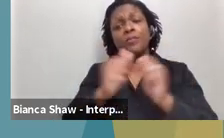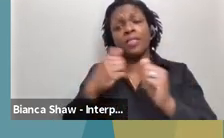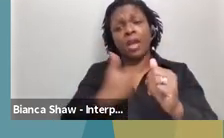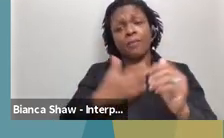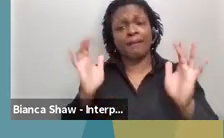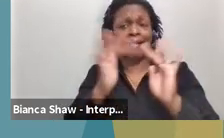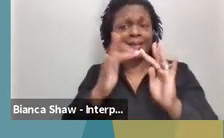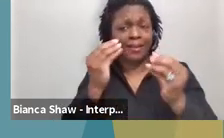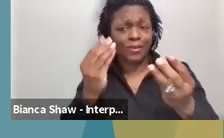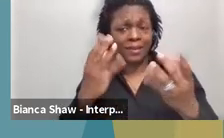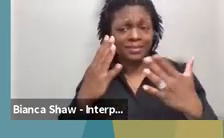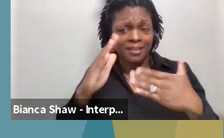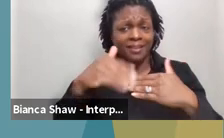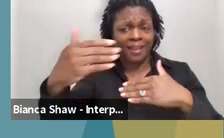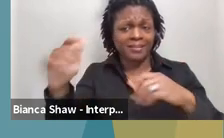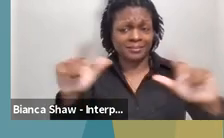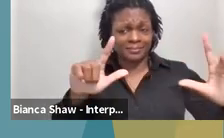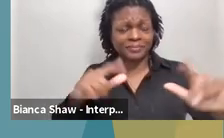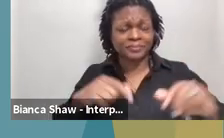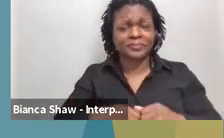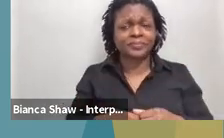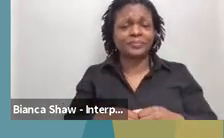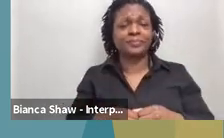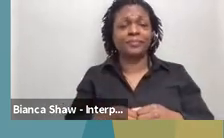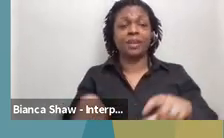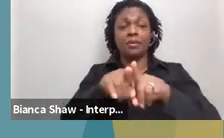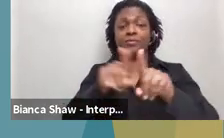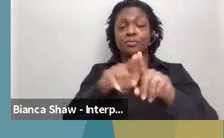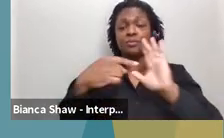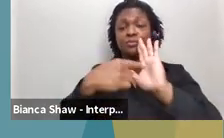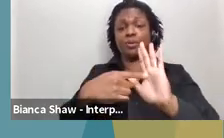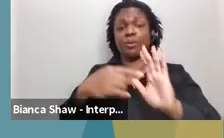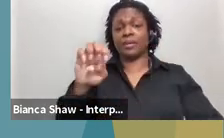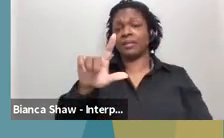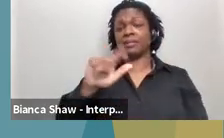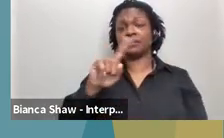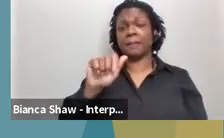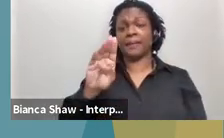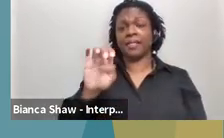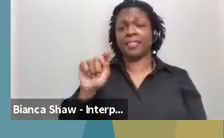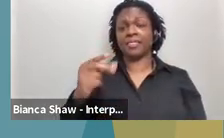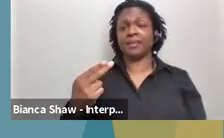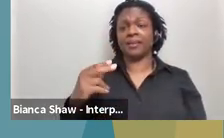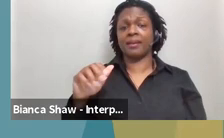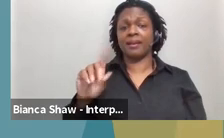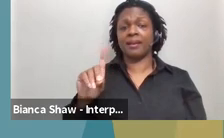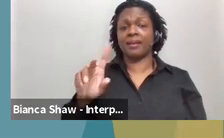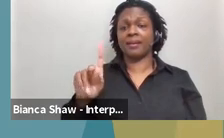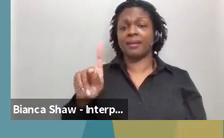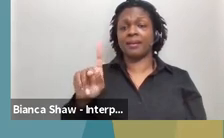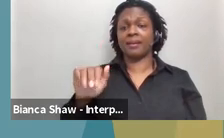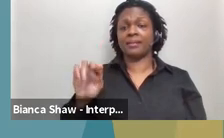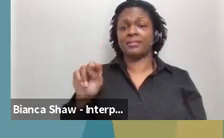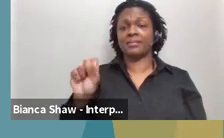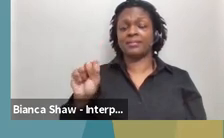Um, and I want to highlight Elizabeth Atkins, um, uh, who was my, who